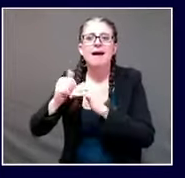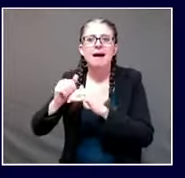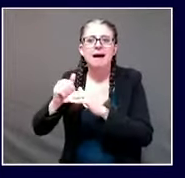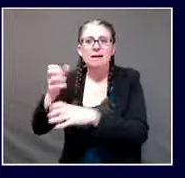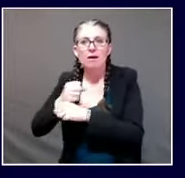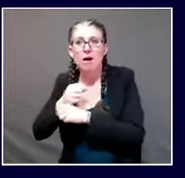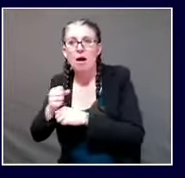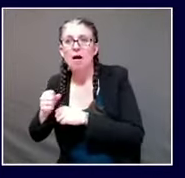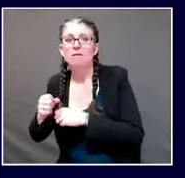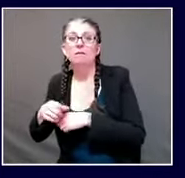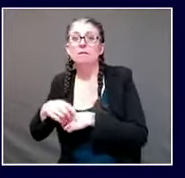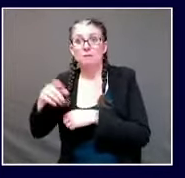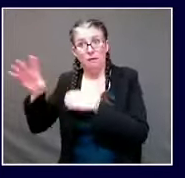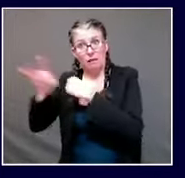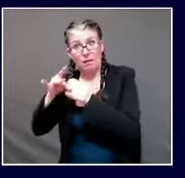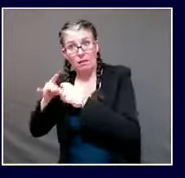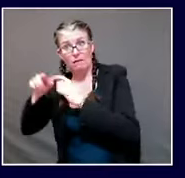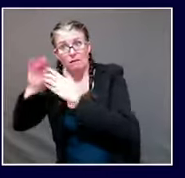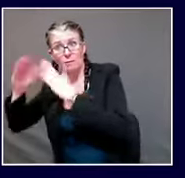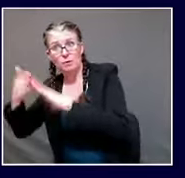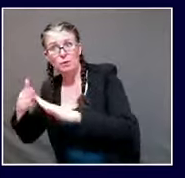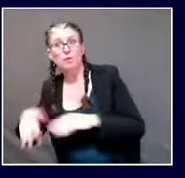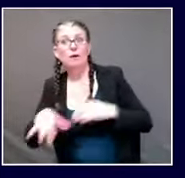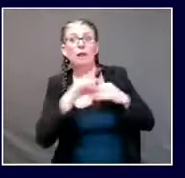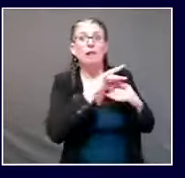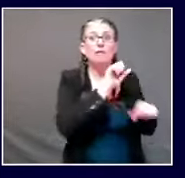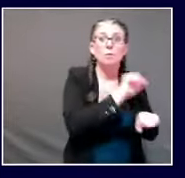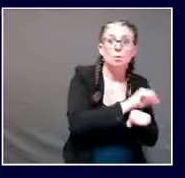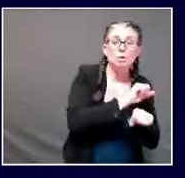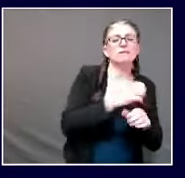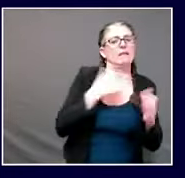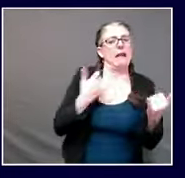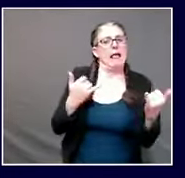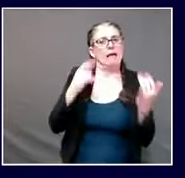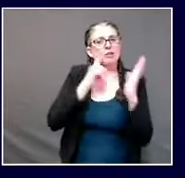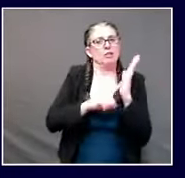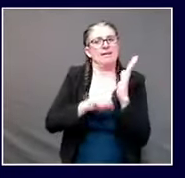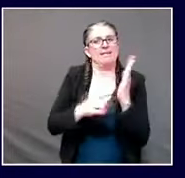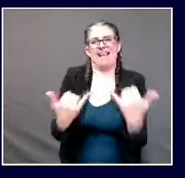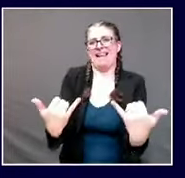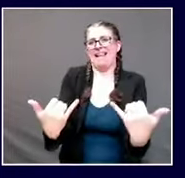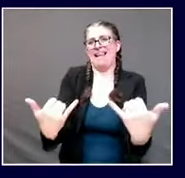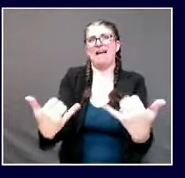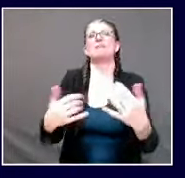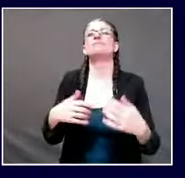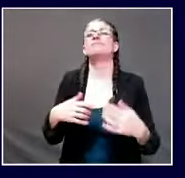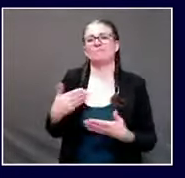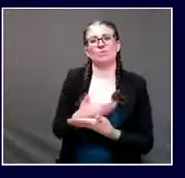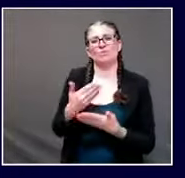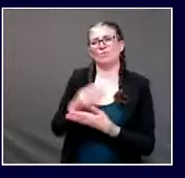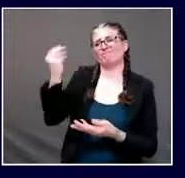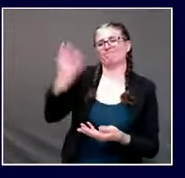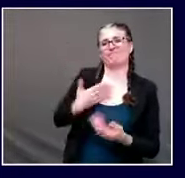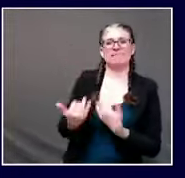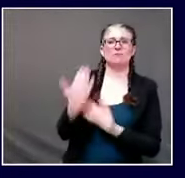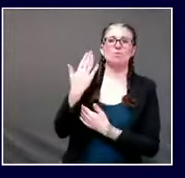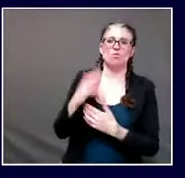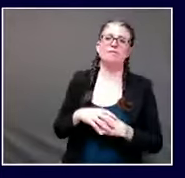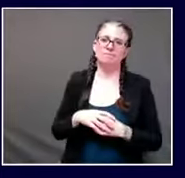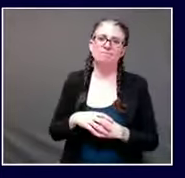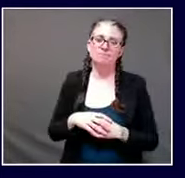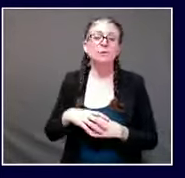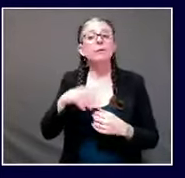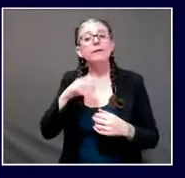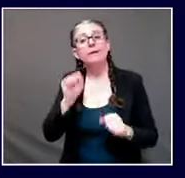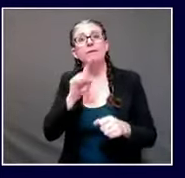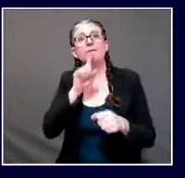between our understanding and what they reported to us can't confirm it at this time but that doesn't diminish the difficulty and the sorrow